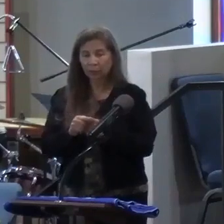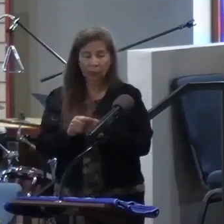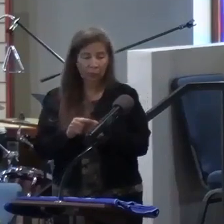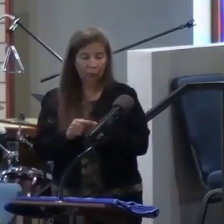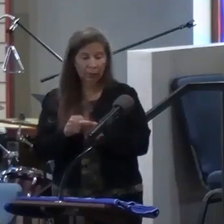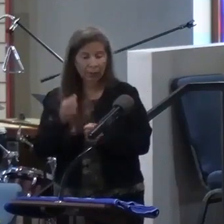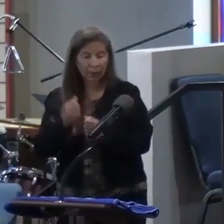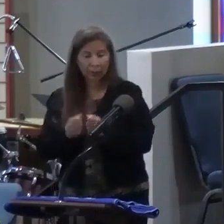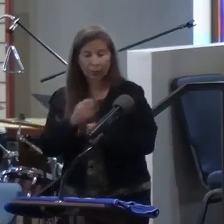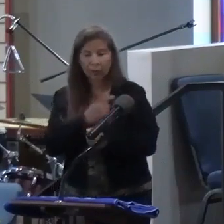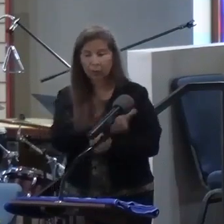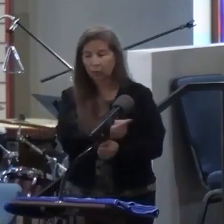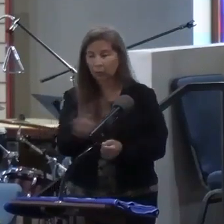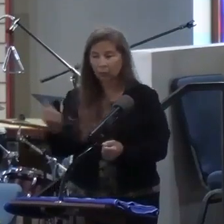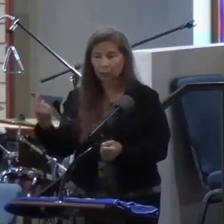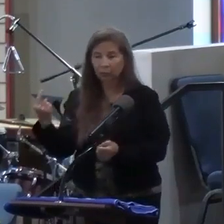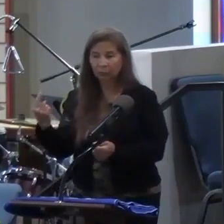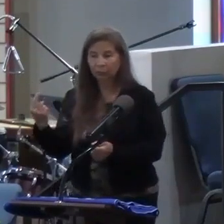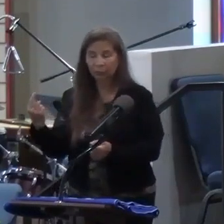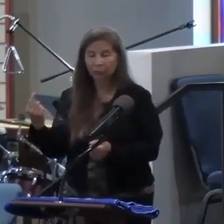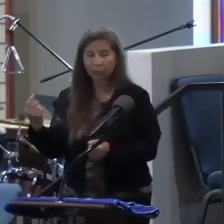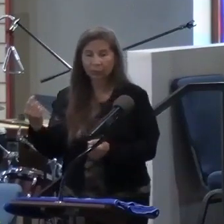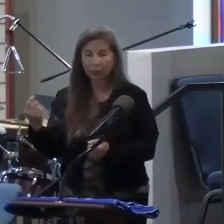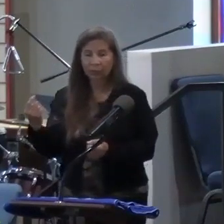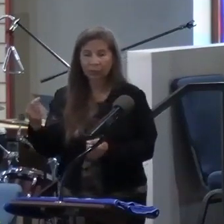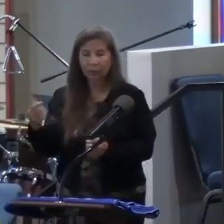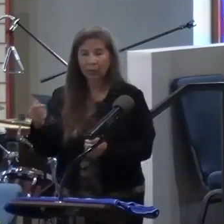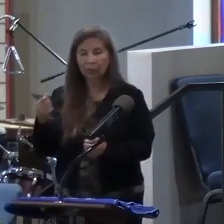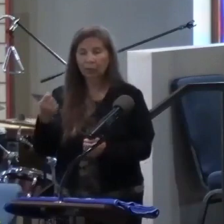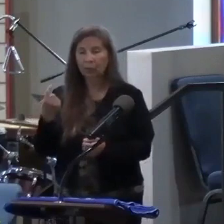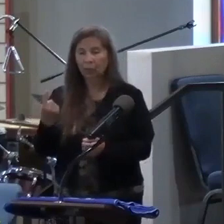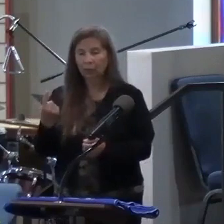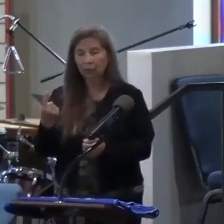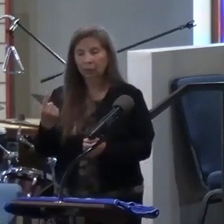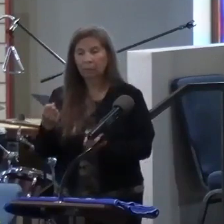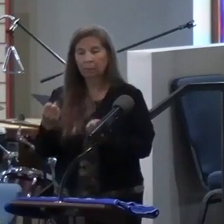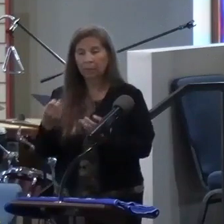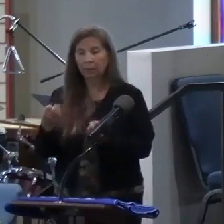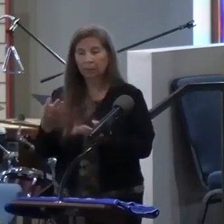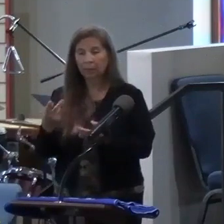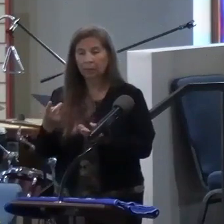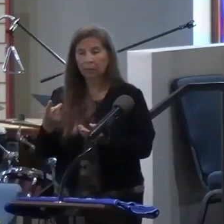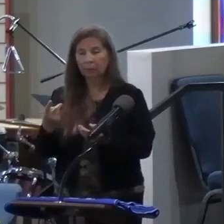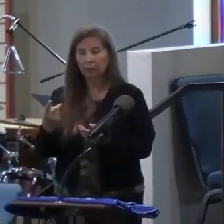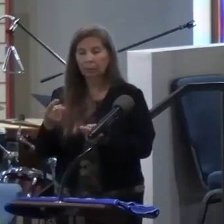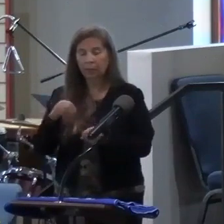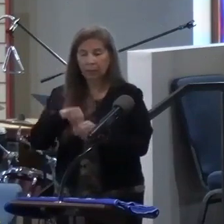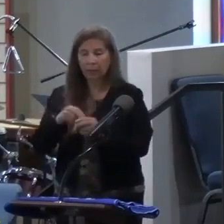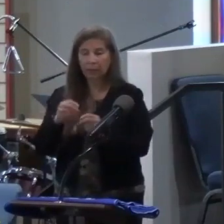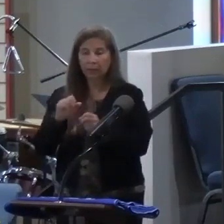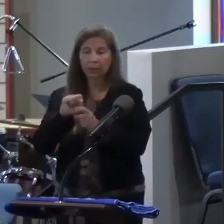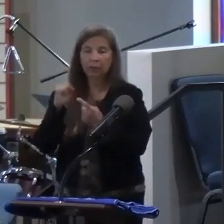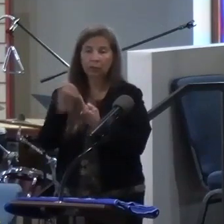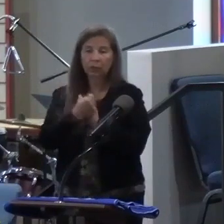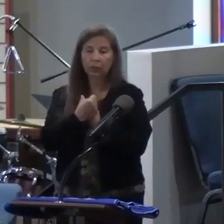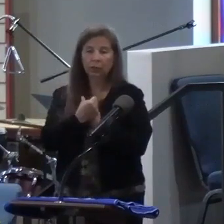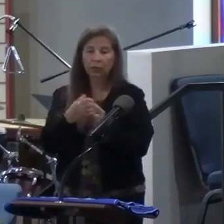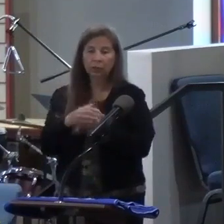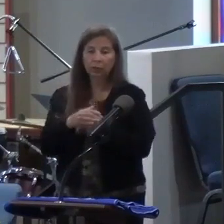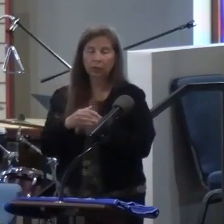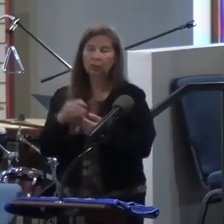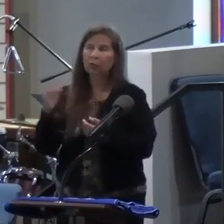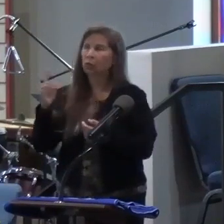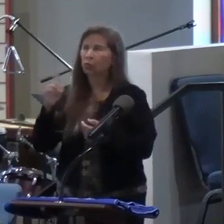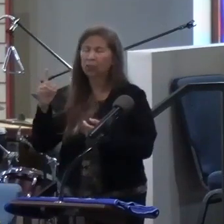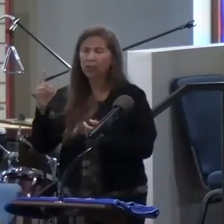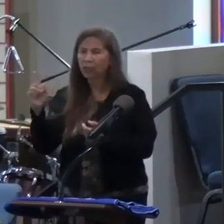Every one of us, I'm guessing in here, at least once if not many, many times has been in a situation, and we honestly ask, where is